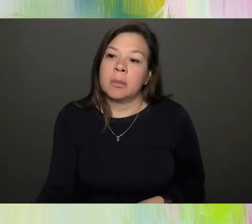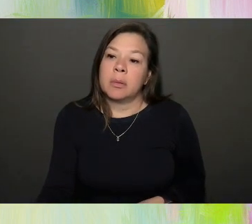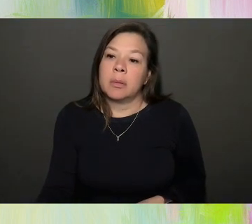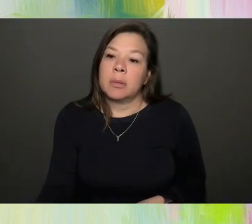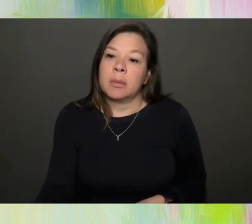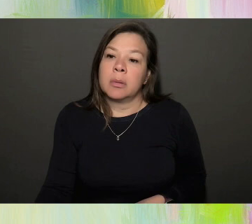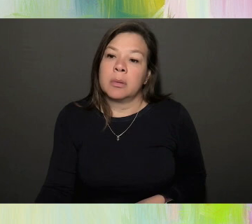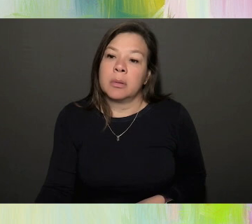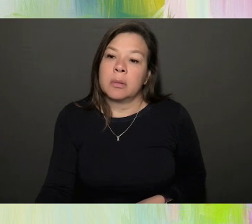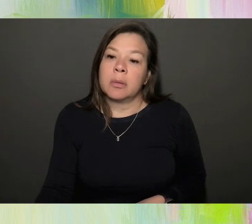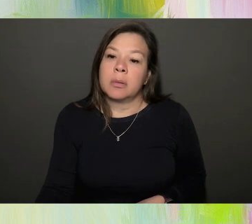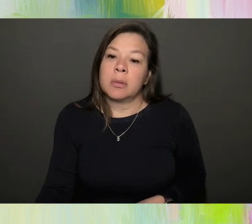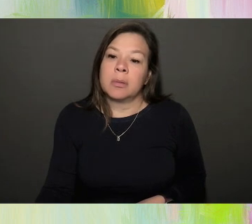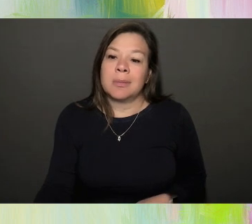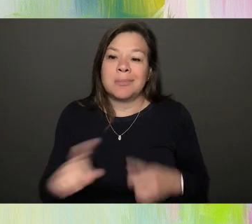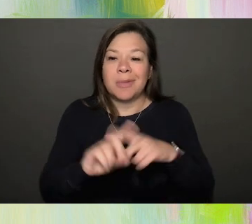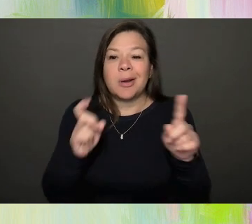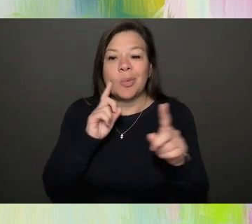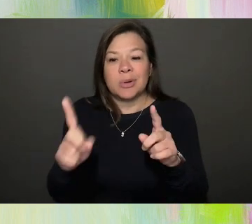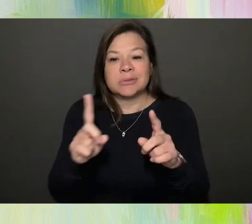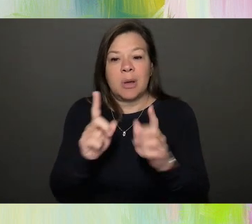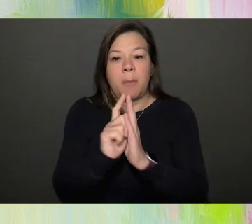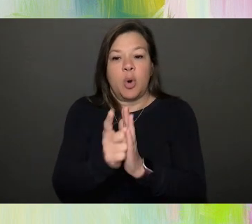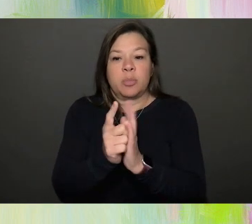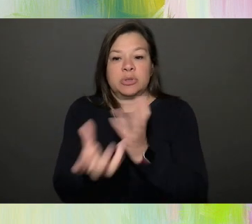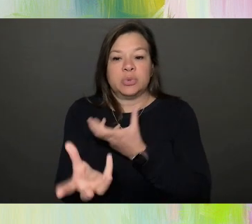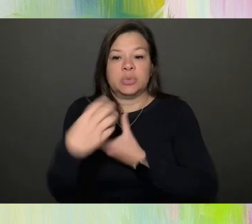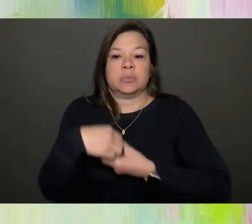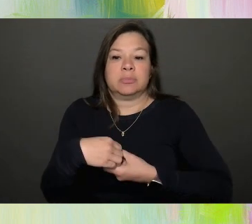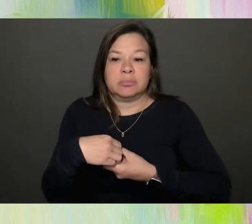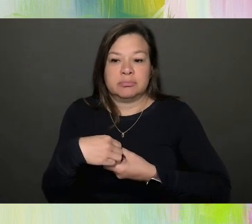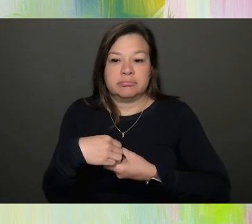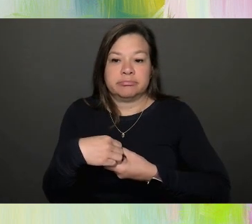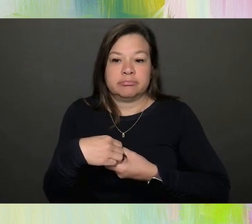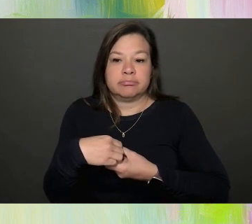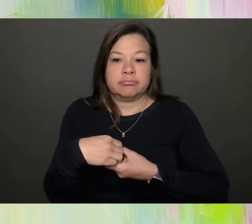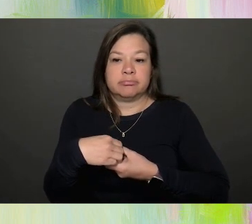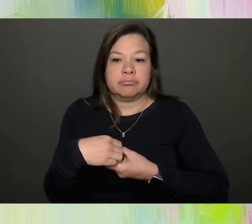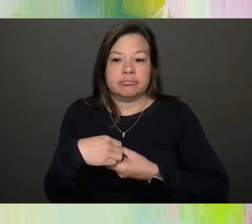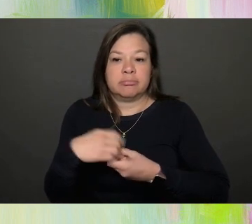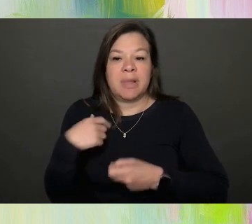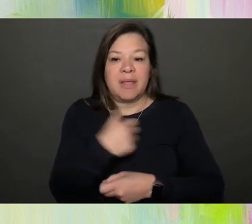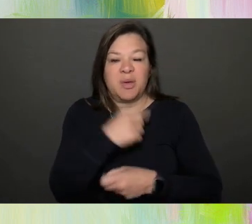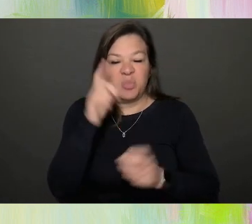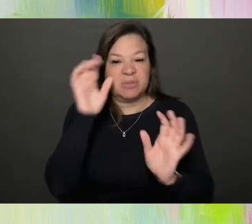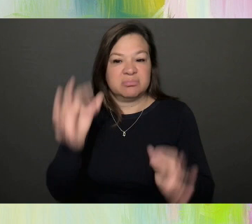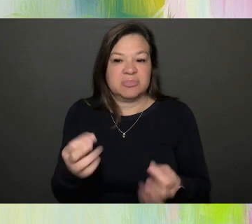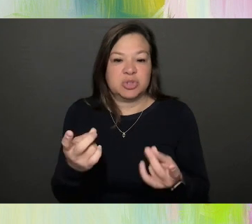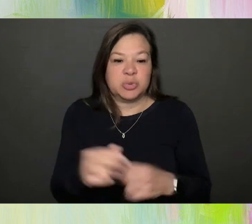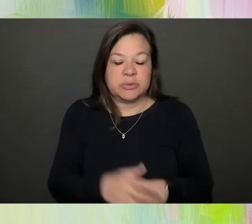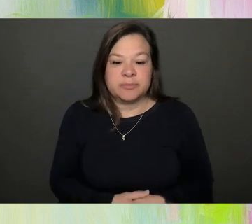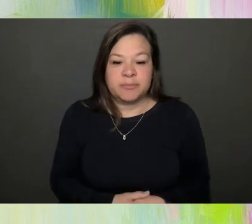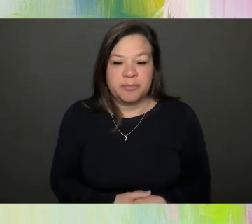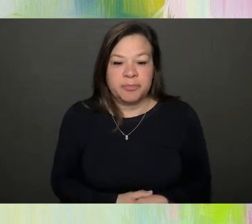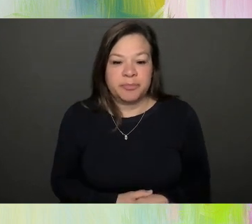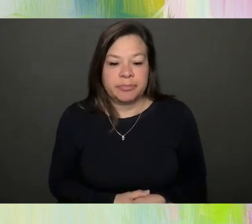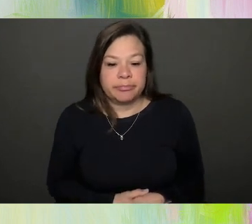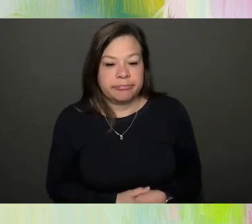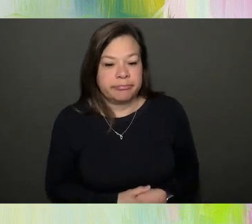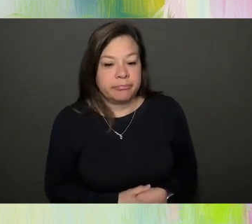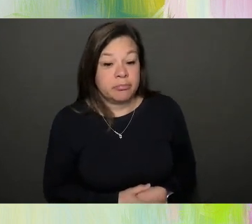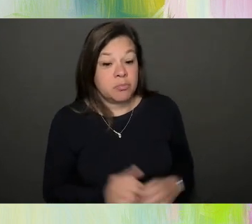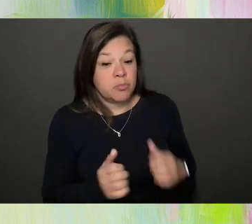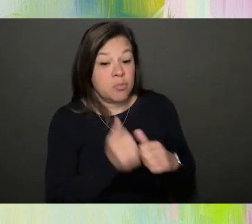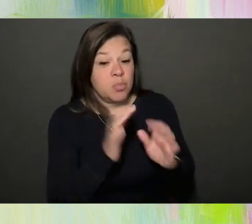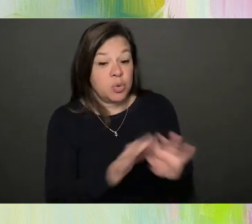uh, it was a moment to capture we felt and, and that's why we decided to do it. Some of the most important points in